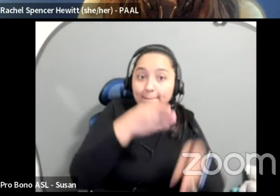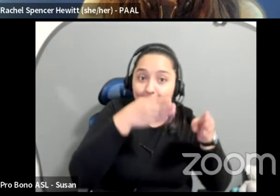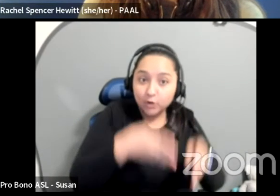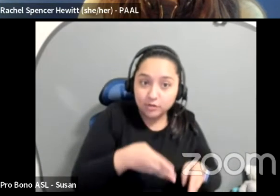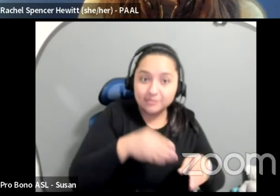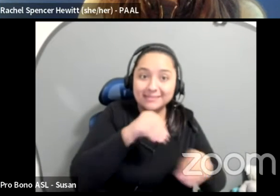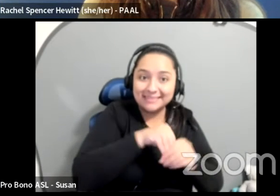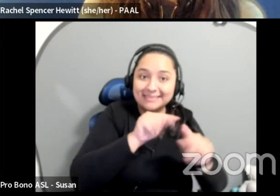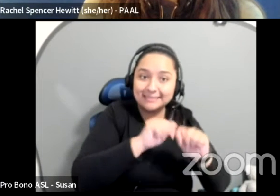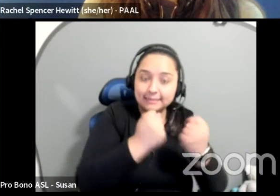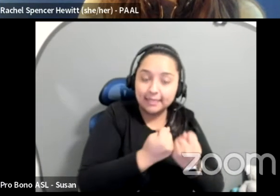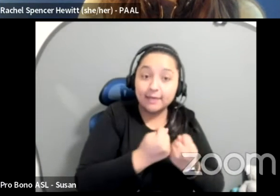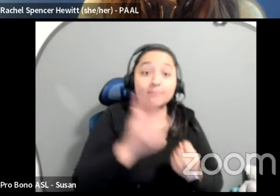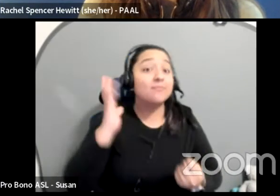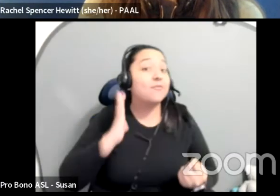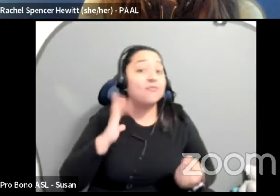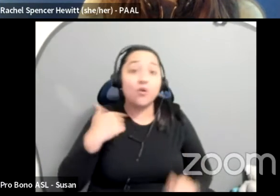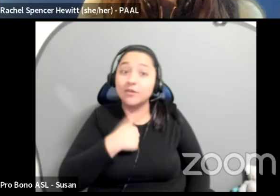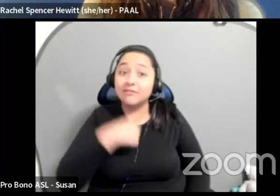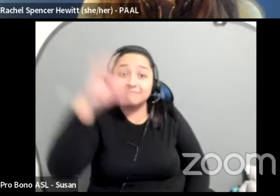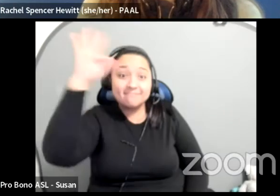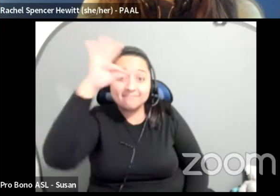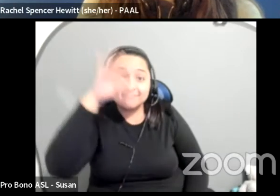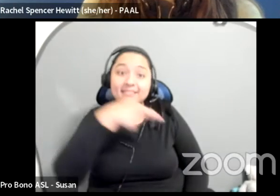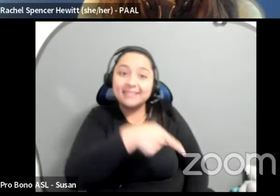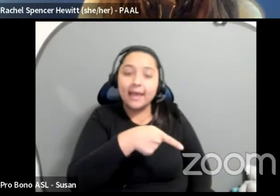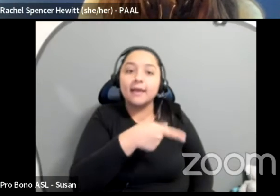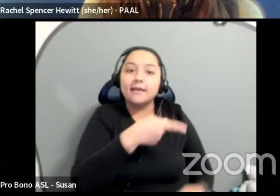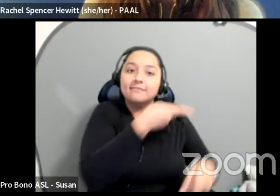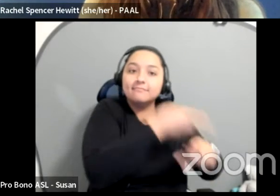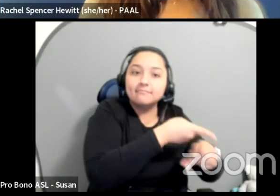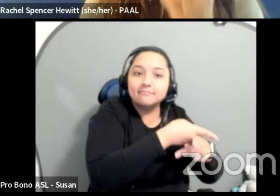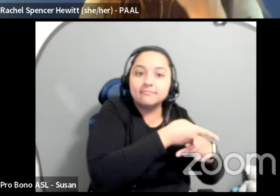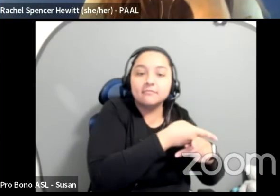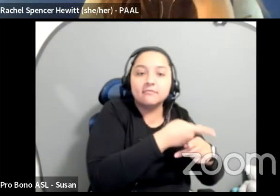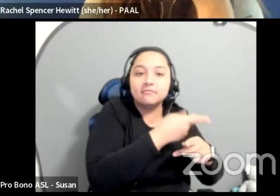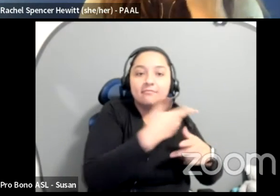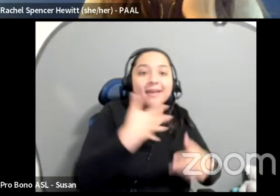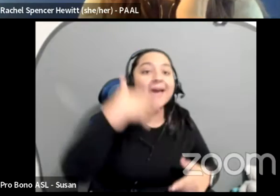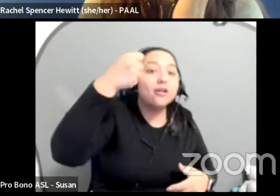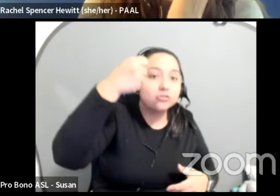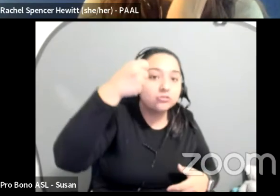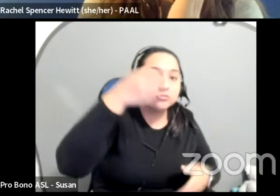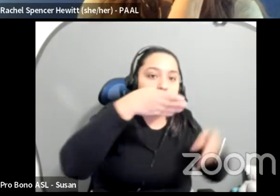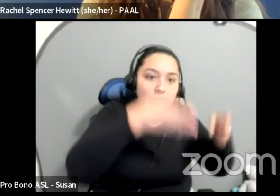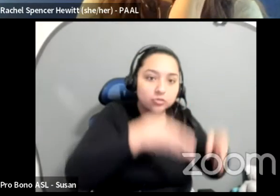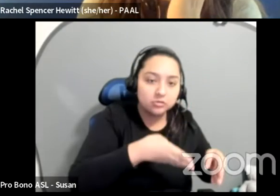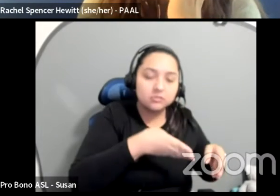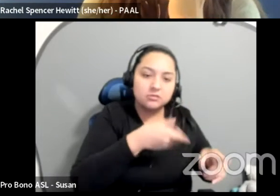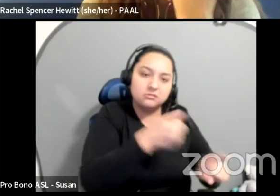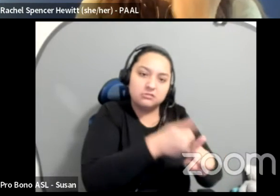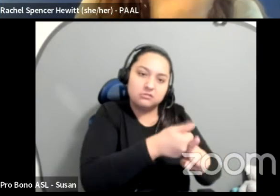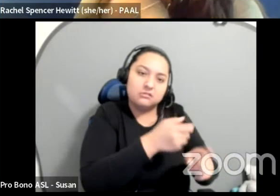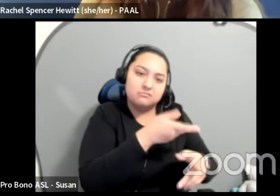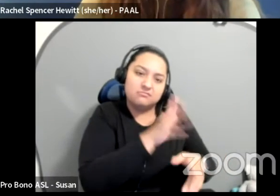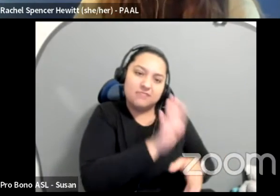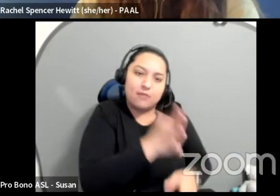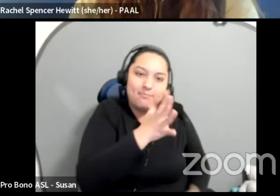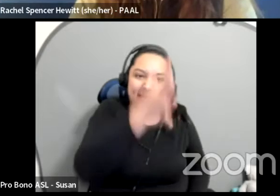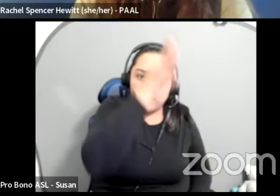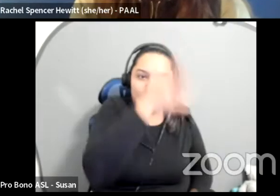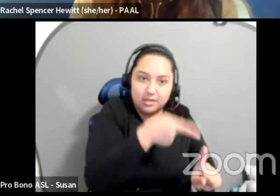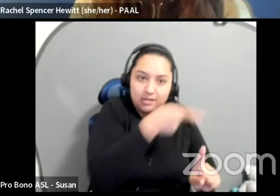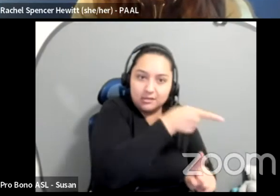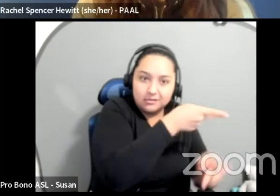that this member actually had elder care responsibilities. This member took care of a parent, right. And by being in rehearsal,